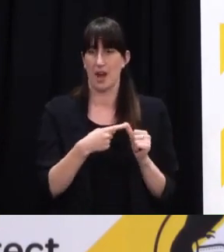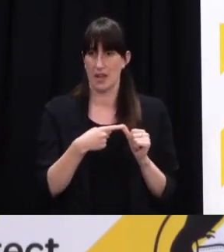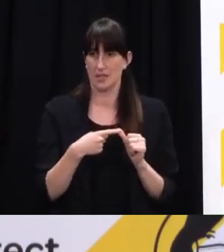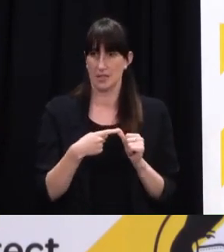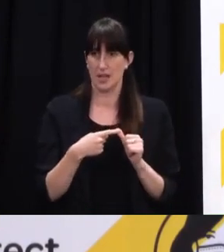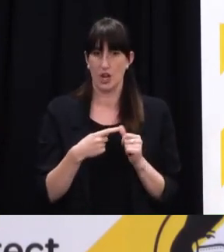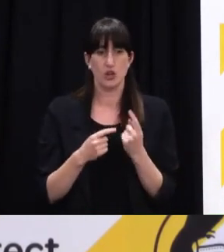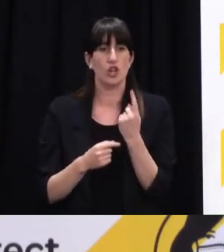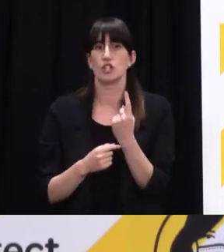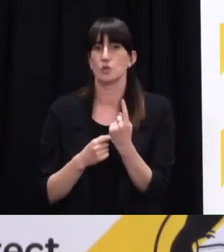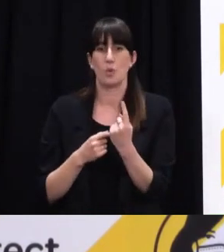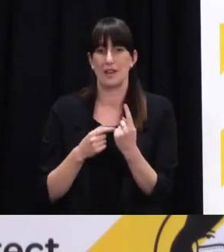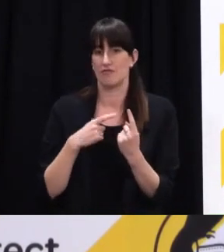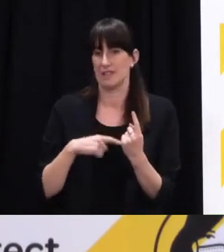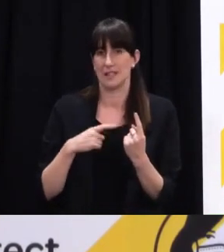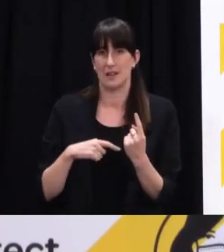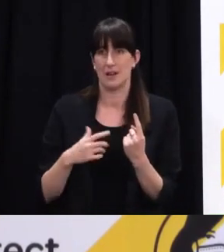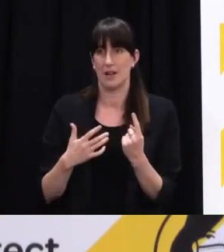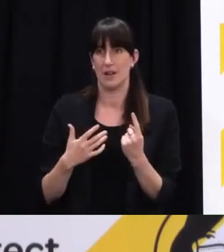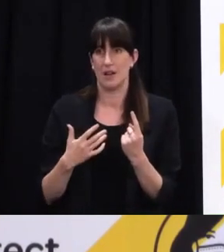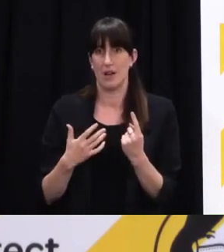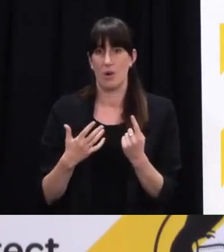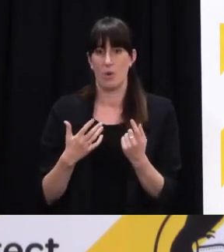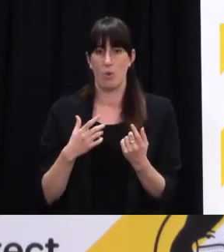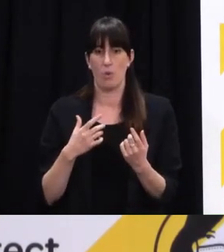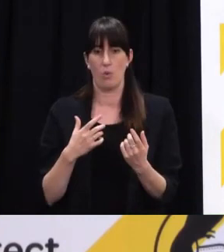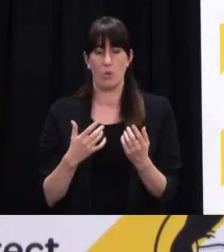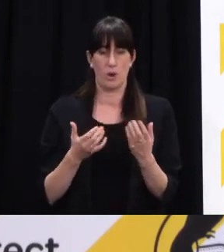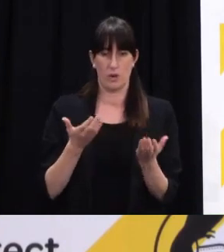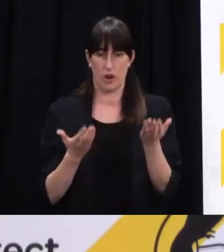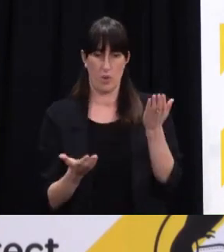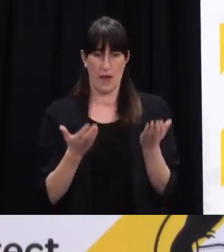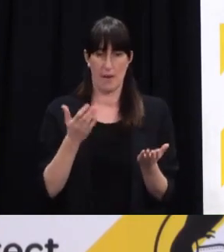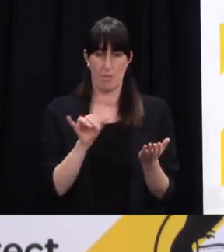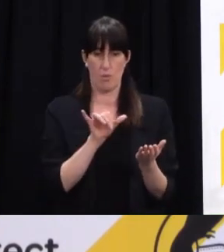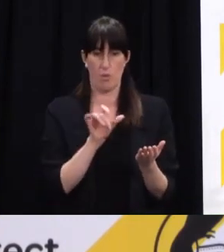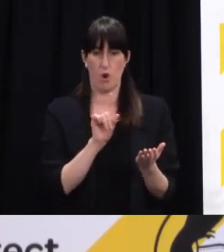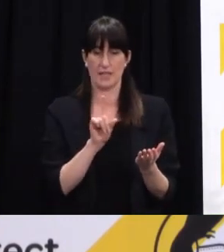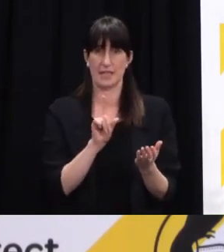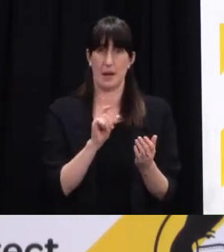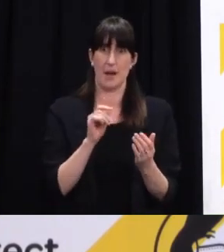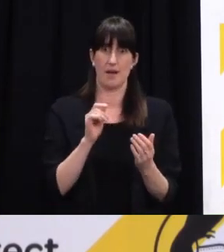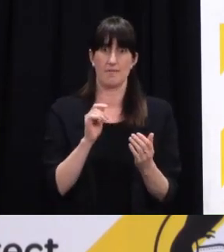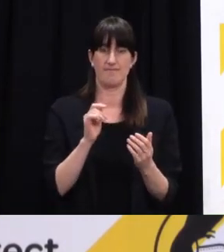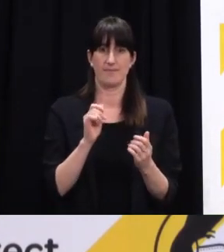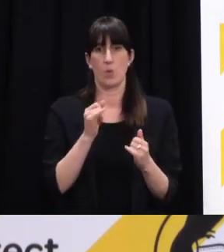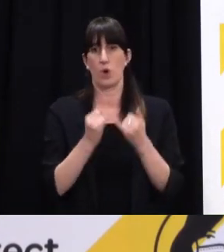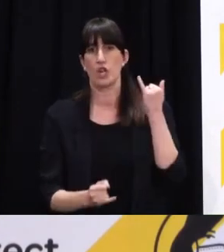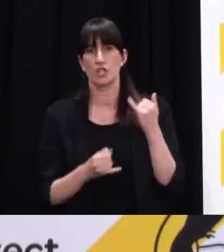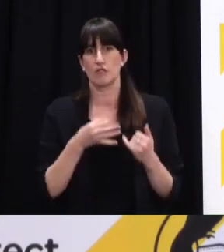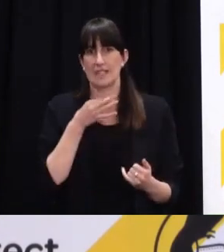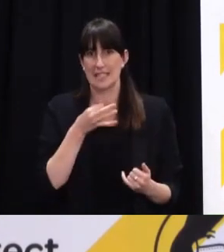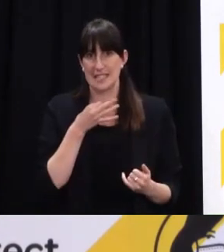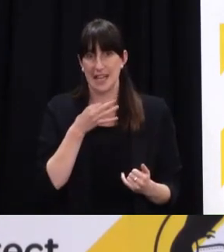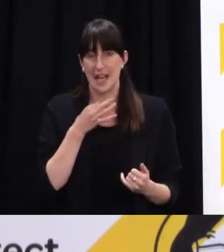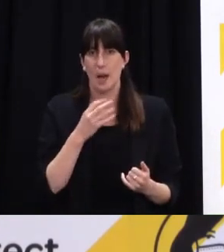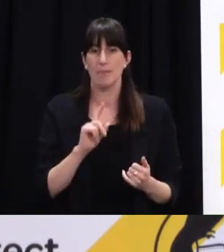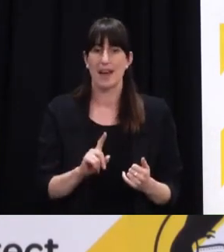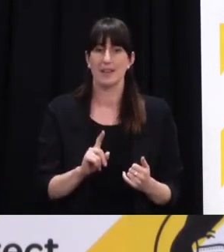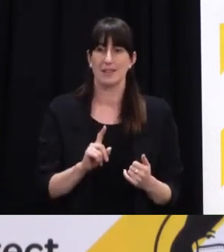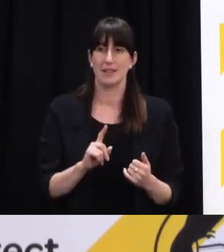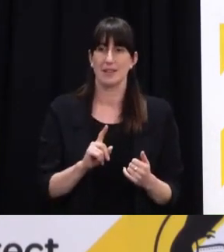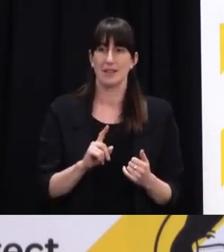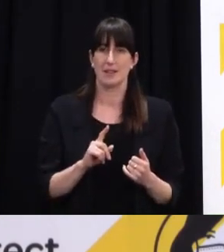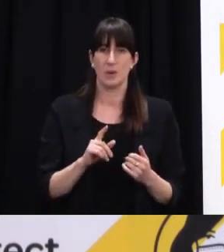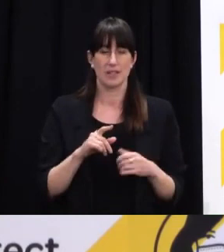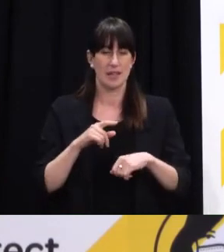the single issue of what constituted the greatest risk for an individual. There were other factors in play, including the timing of those red